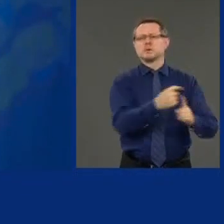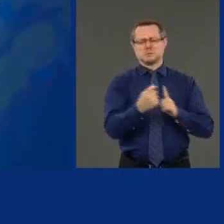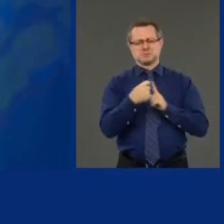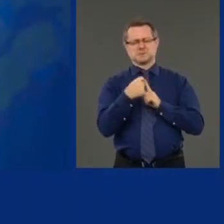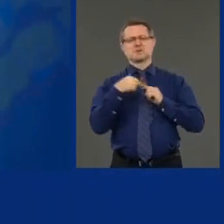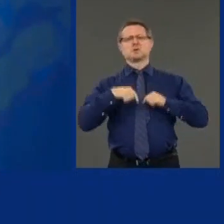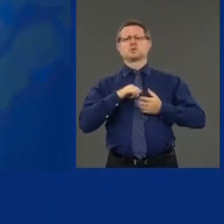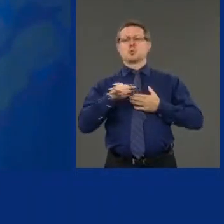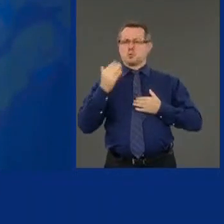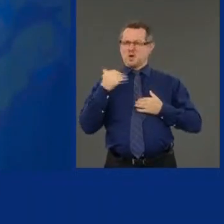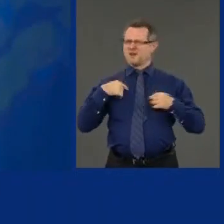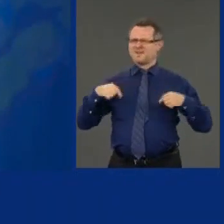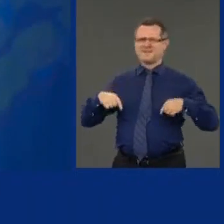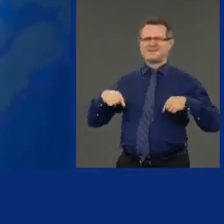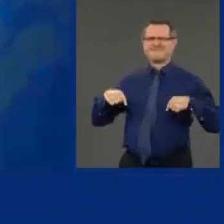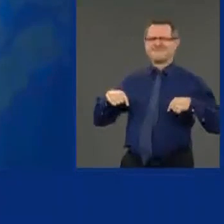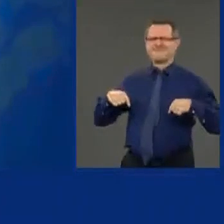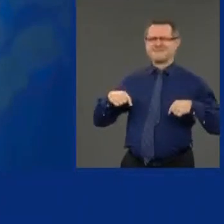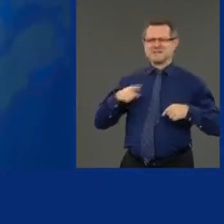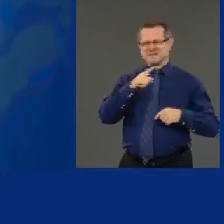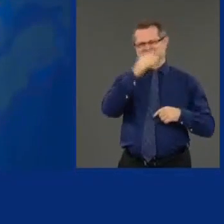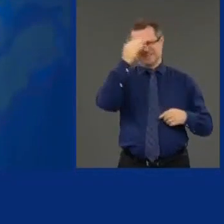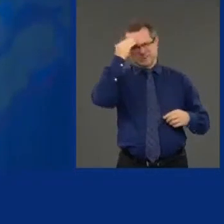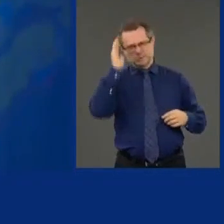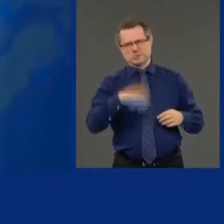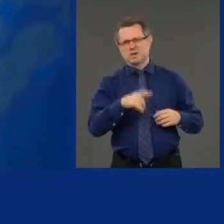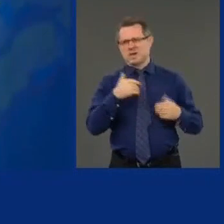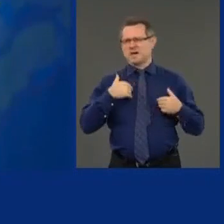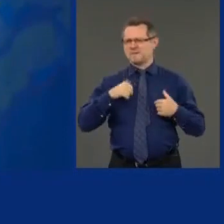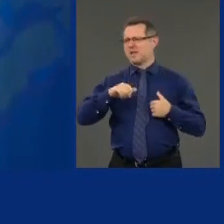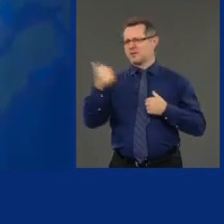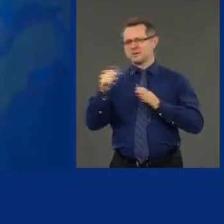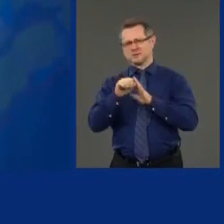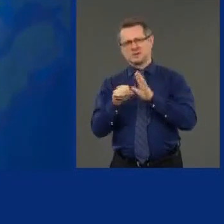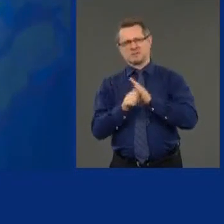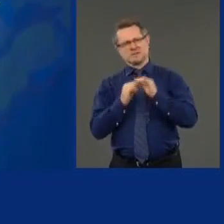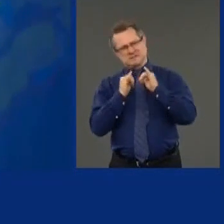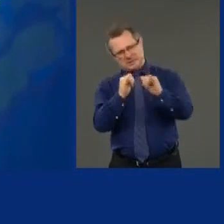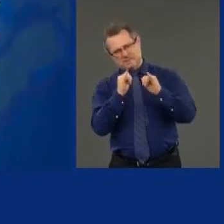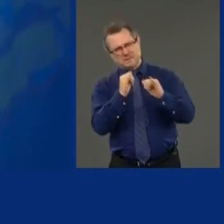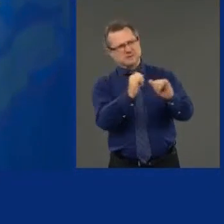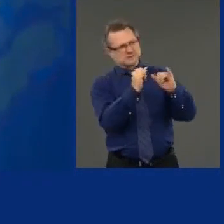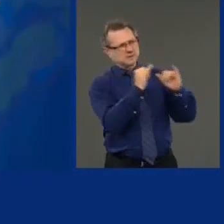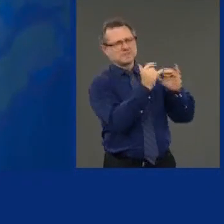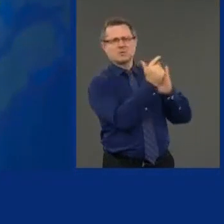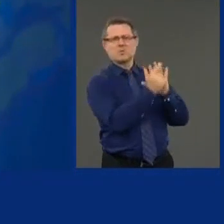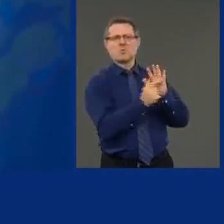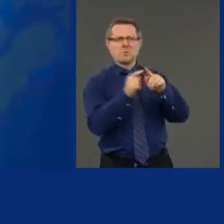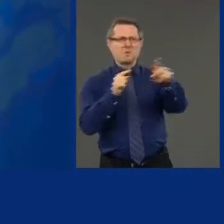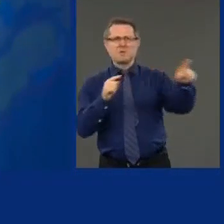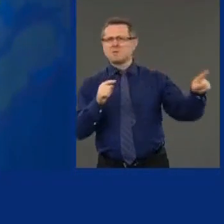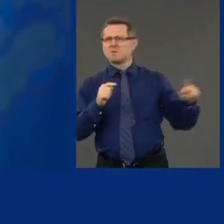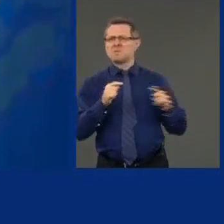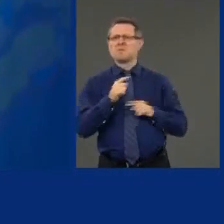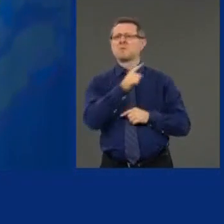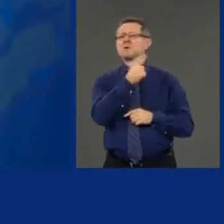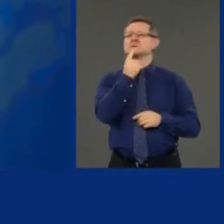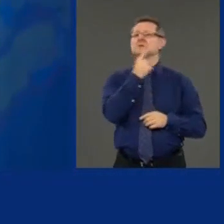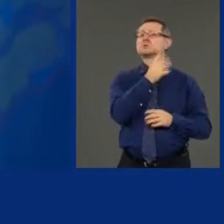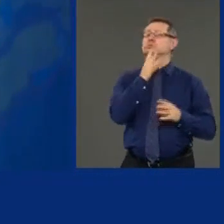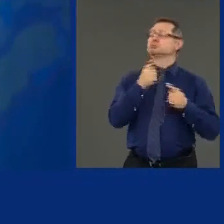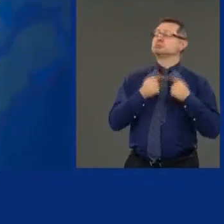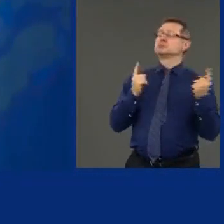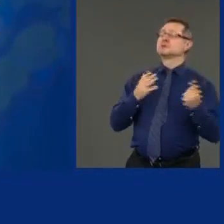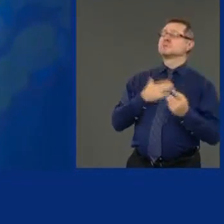We knew there were other states that had the same law. I then said they disagree with our green light law. Many other